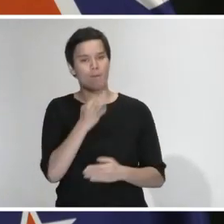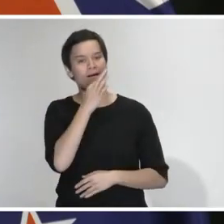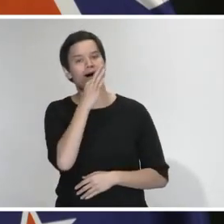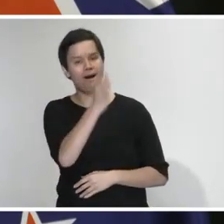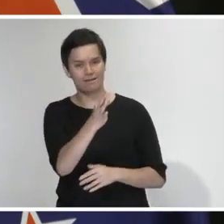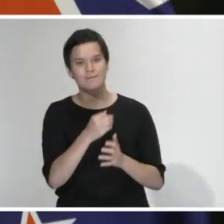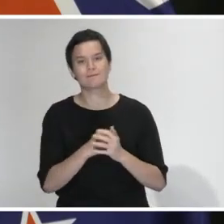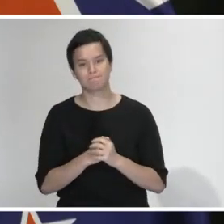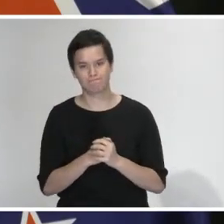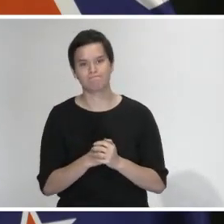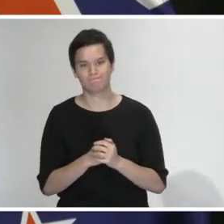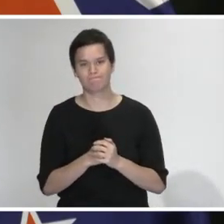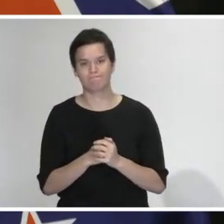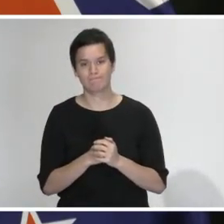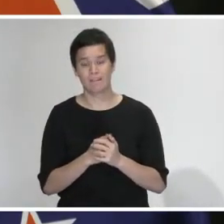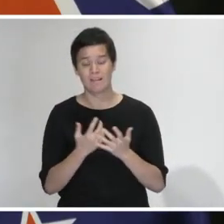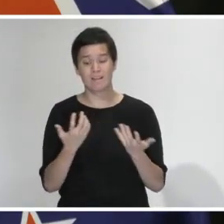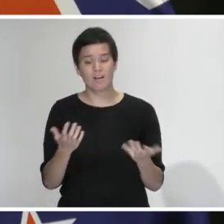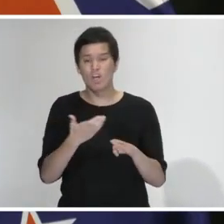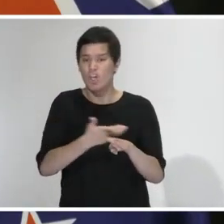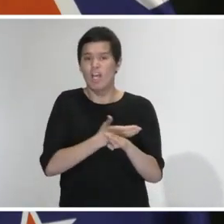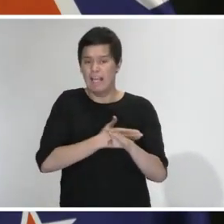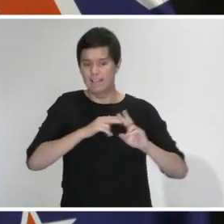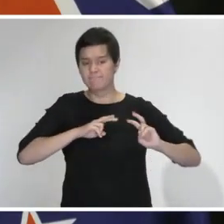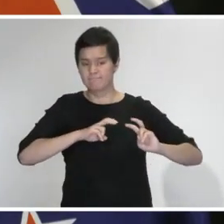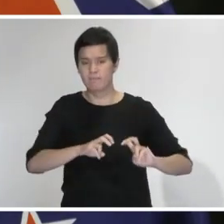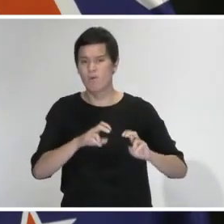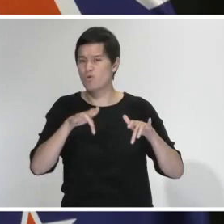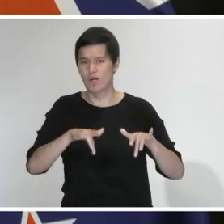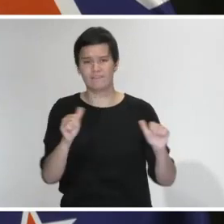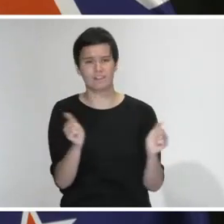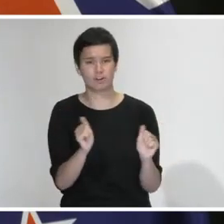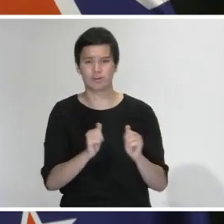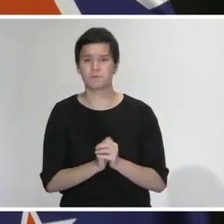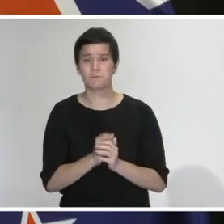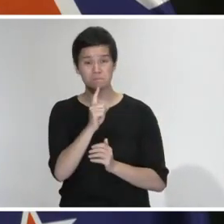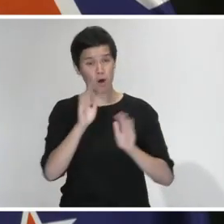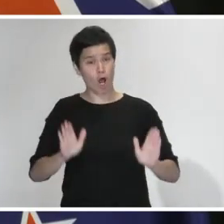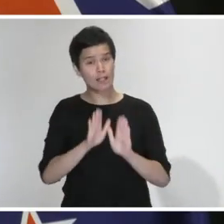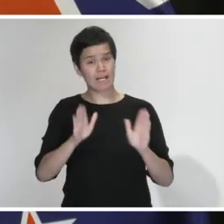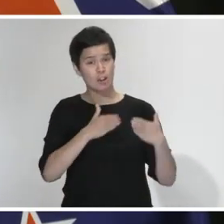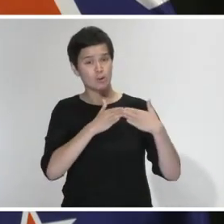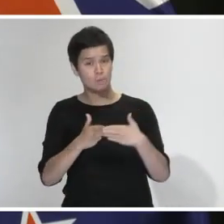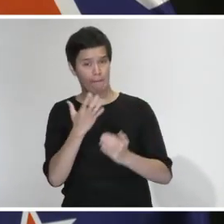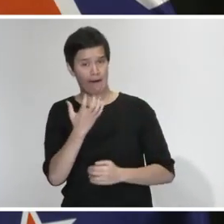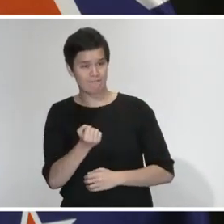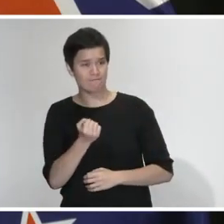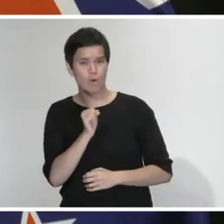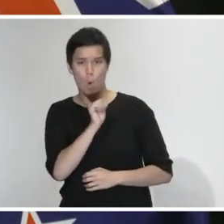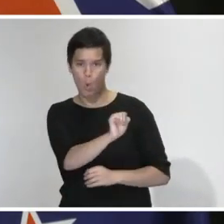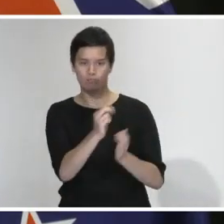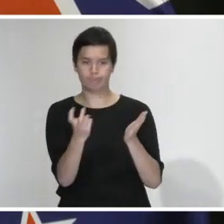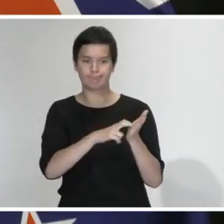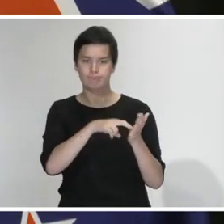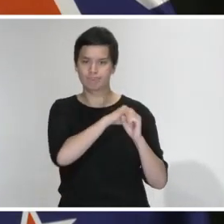stages. But of course, because they have existing obligations, because those obligations include making sure that people who are